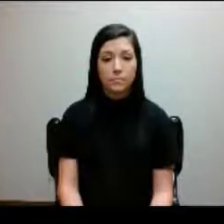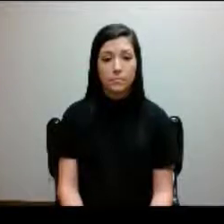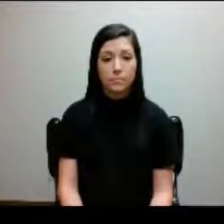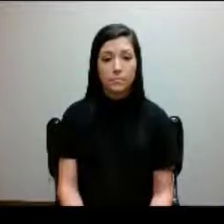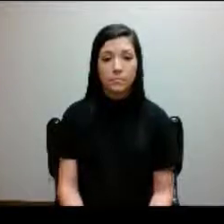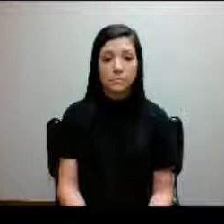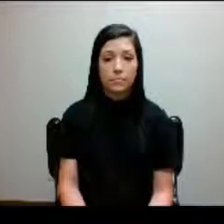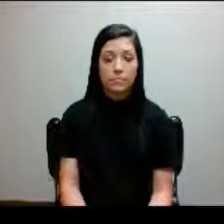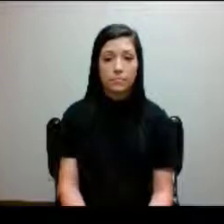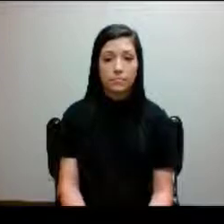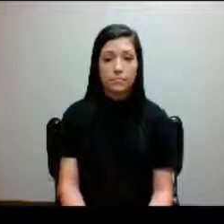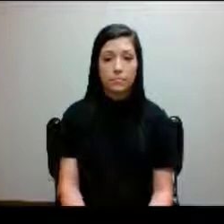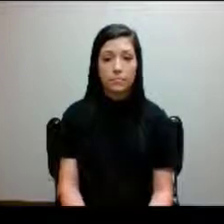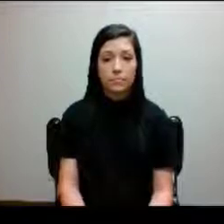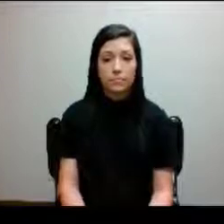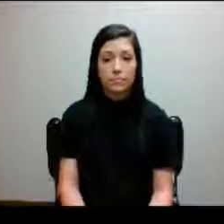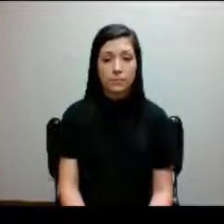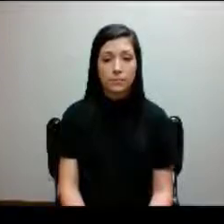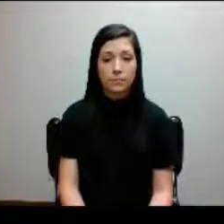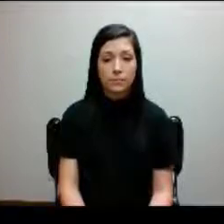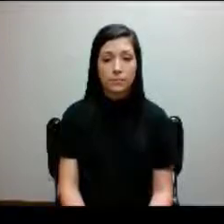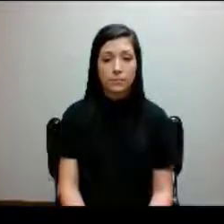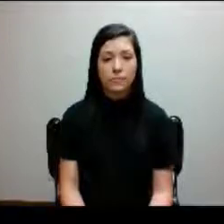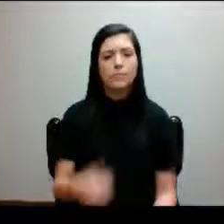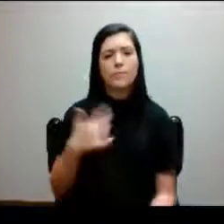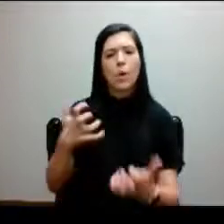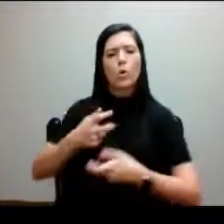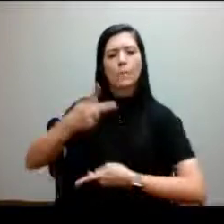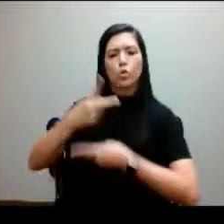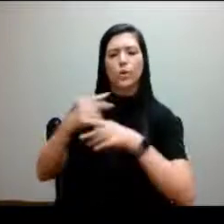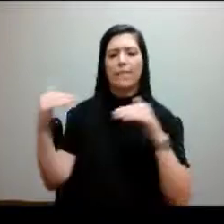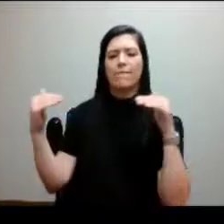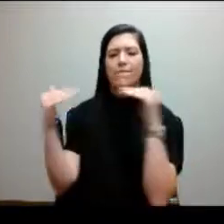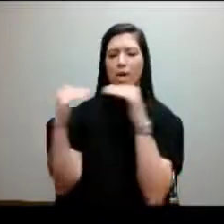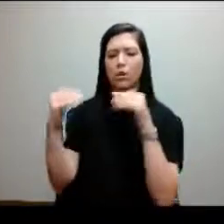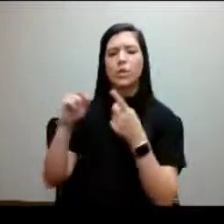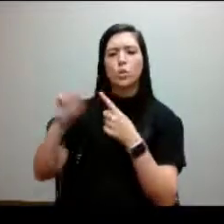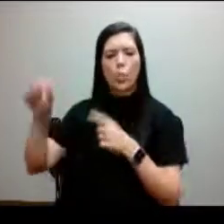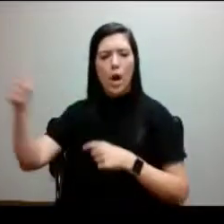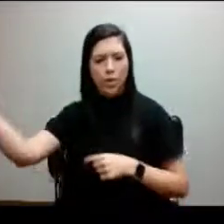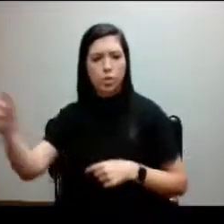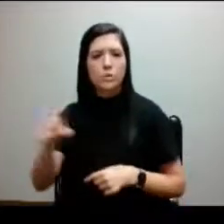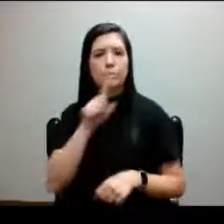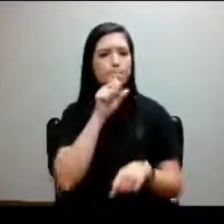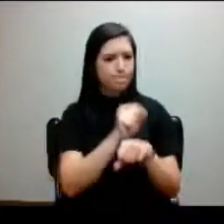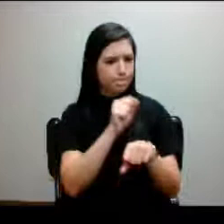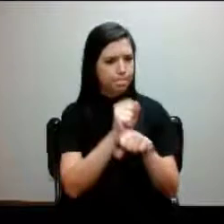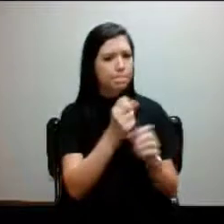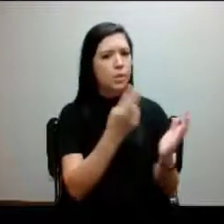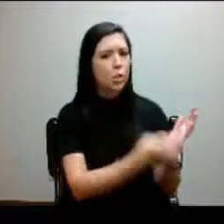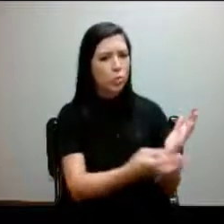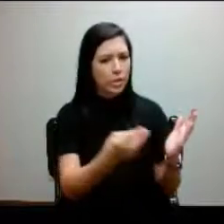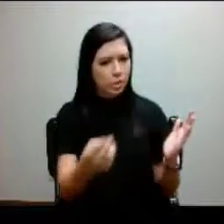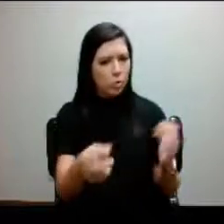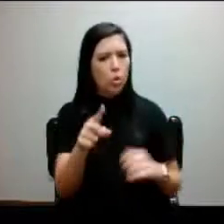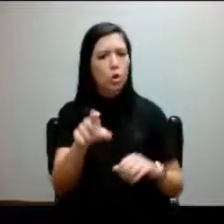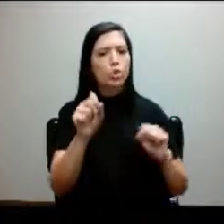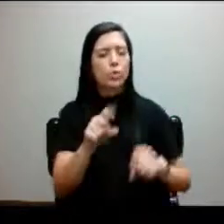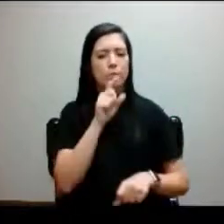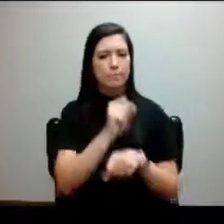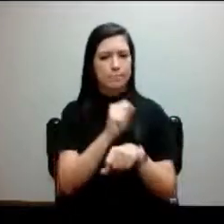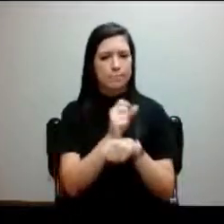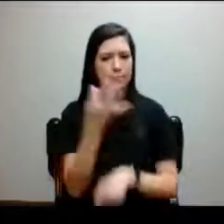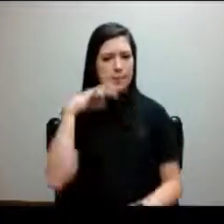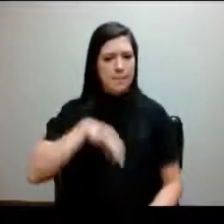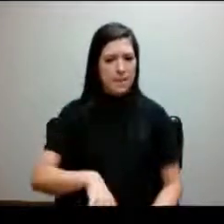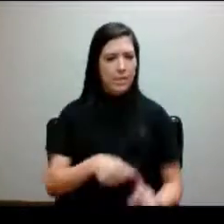I want to be treated fairly and equally to others. There is a resource that could really, you could really benefit from.